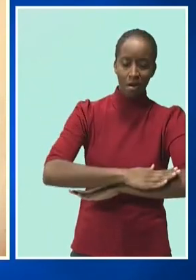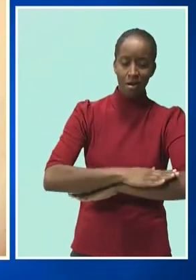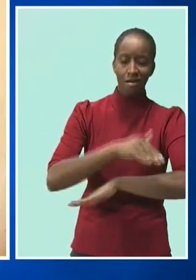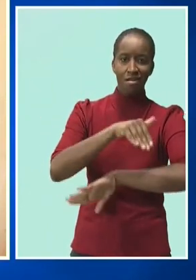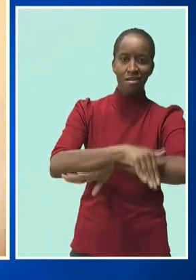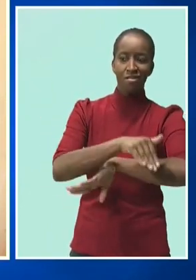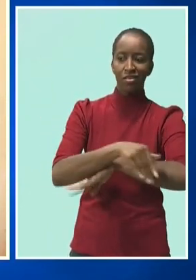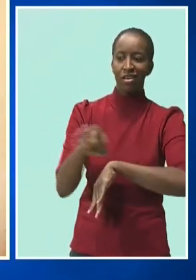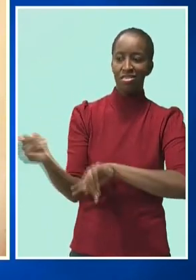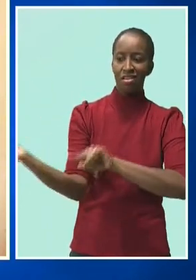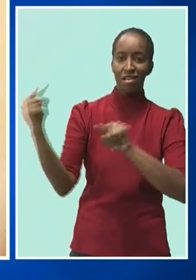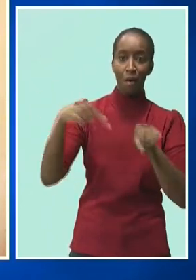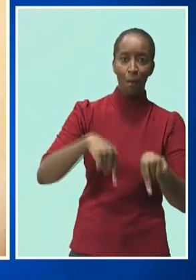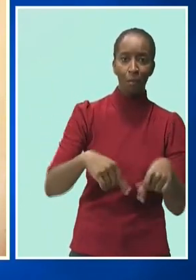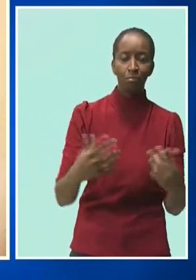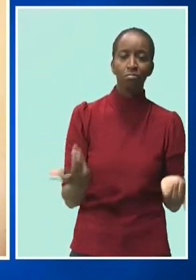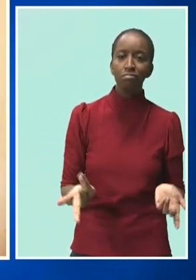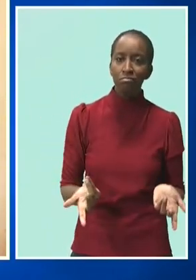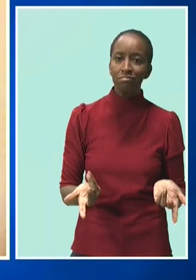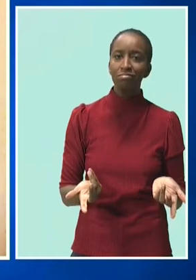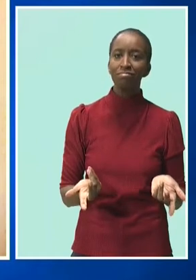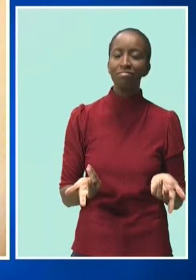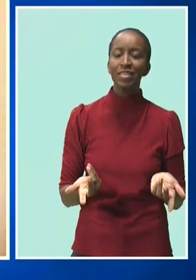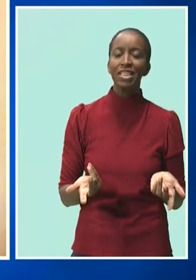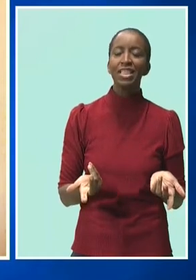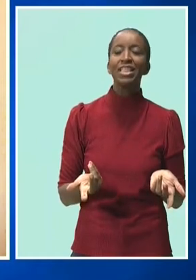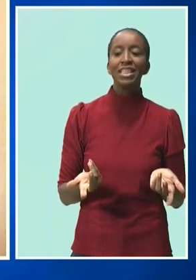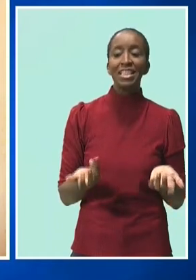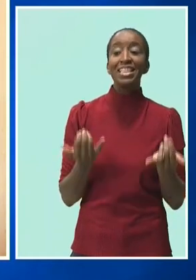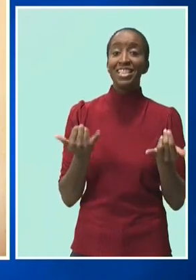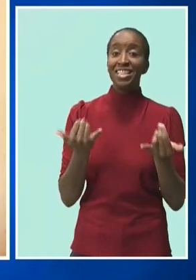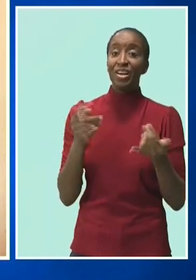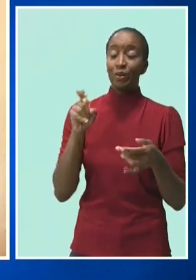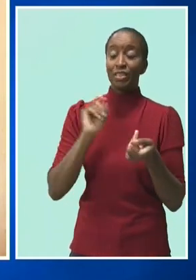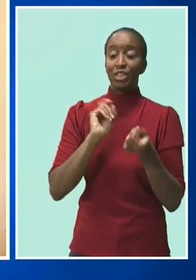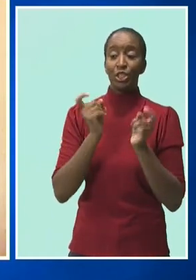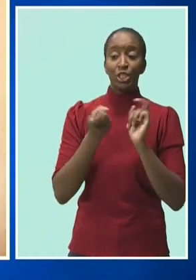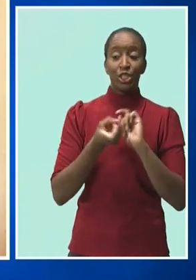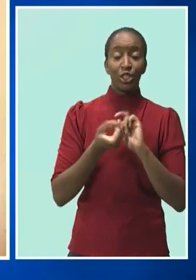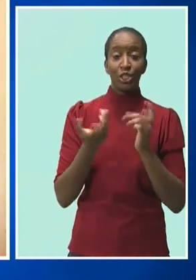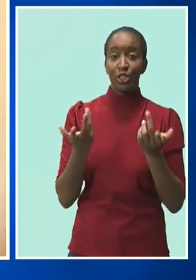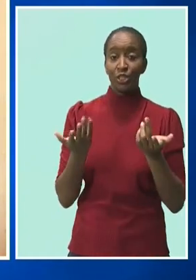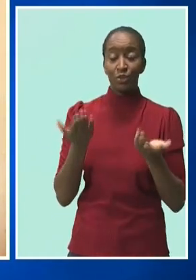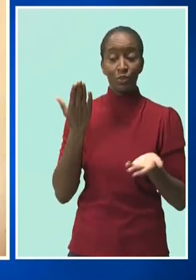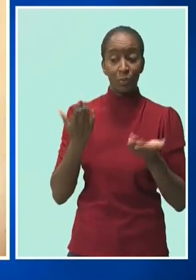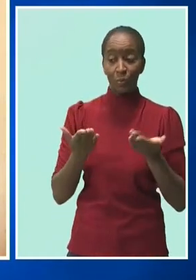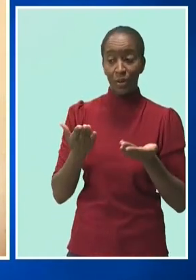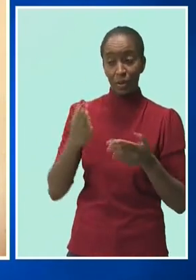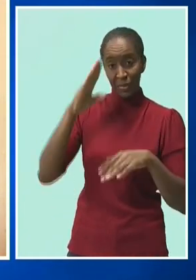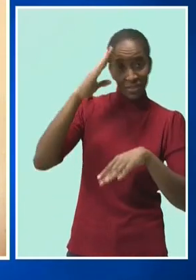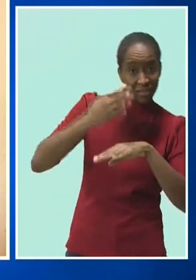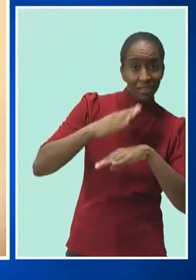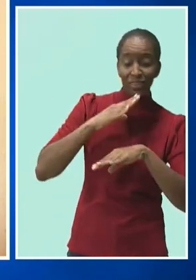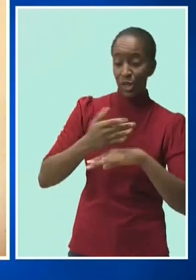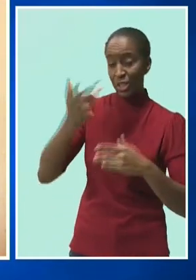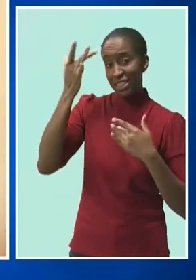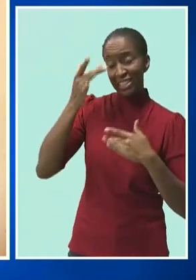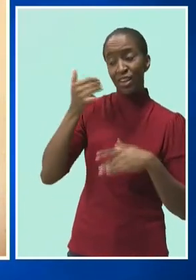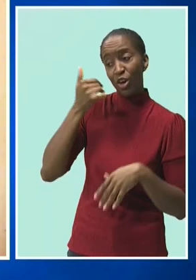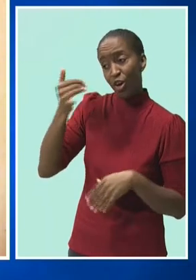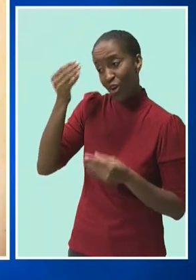So we had to make sure that we know those changes so that if your child is still now, you